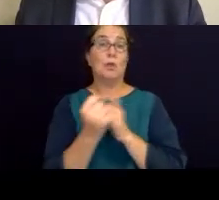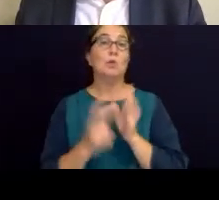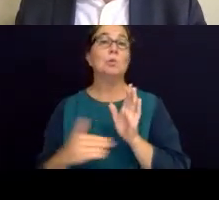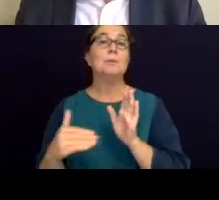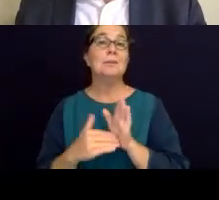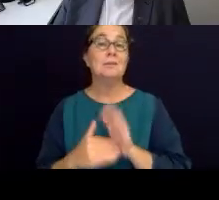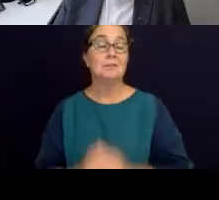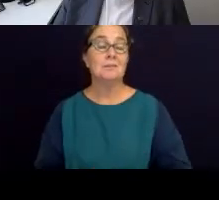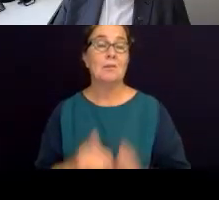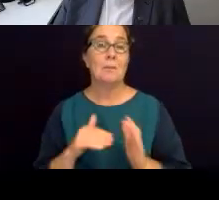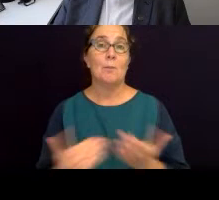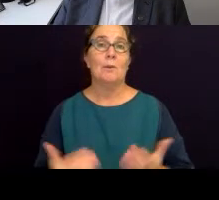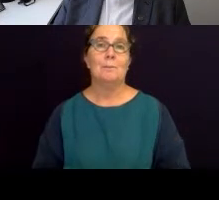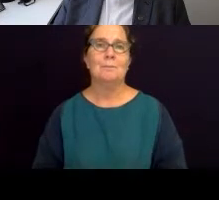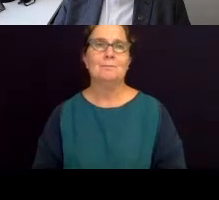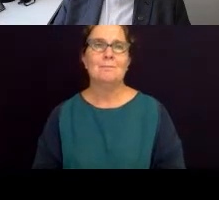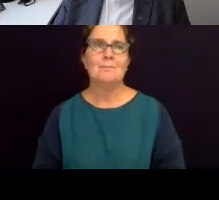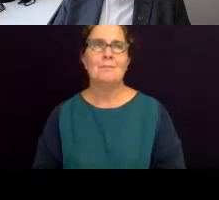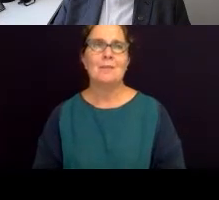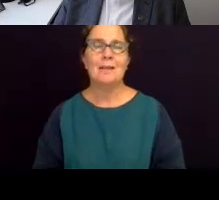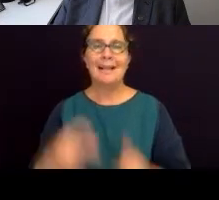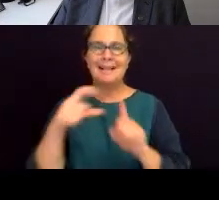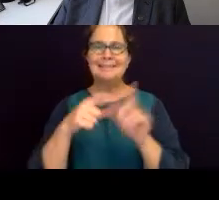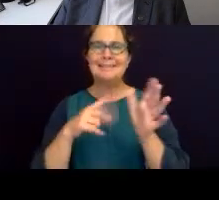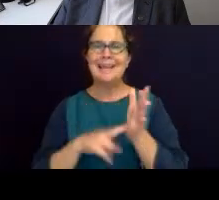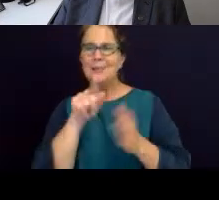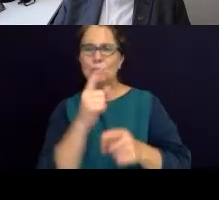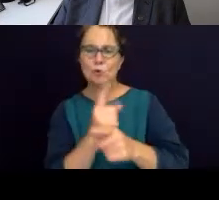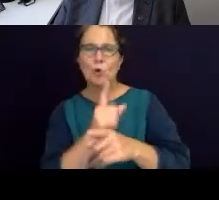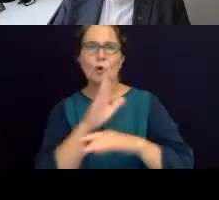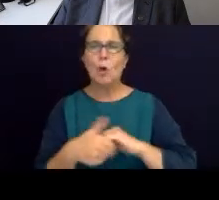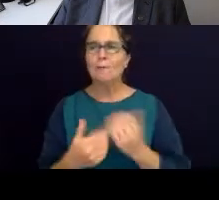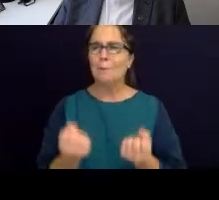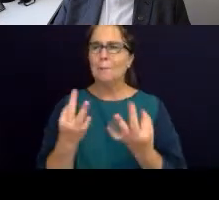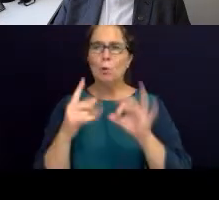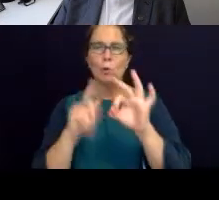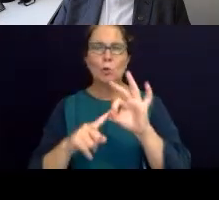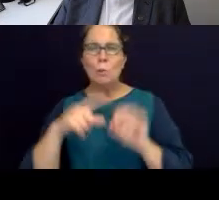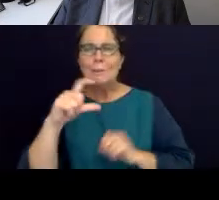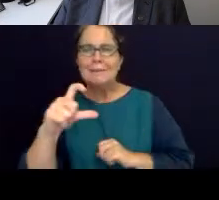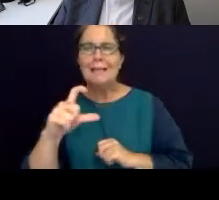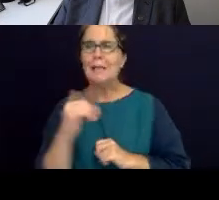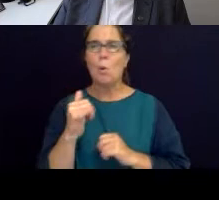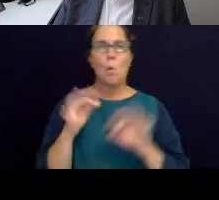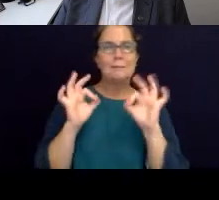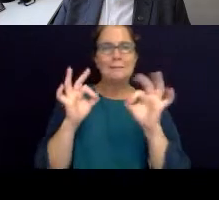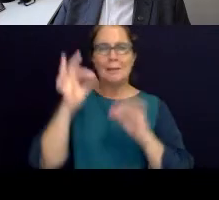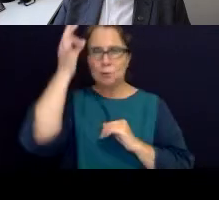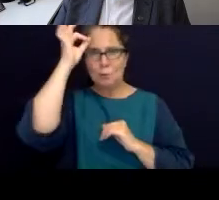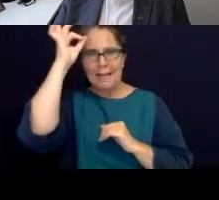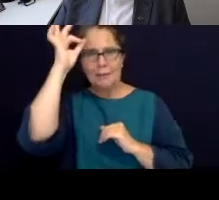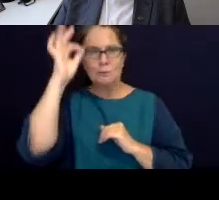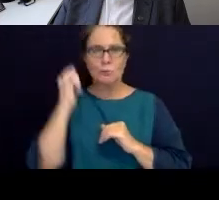Why, you mentioned there, you know, let's not have Queen's councils or special councils at 10 paces.